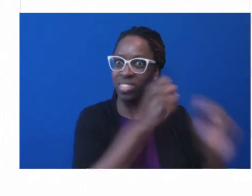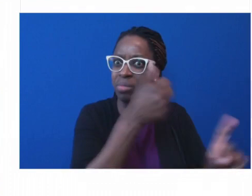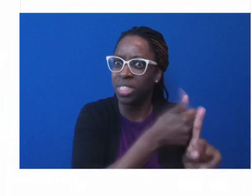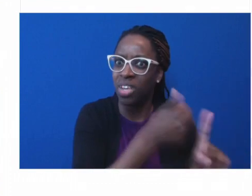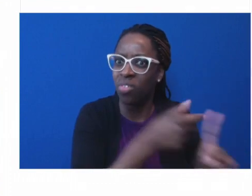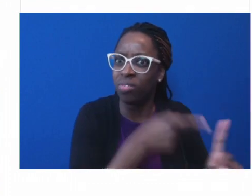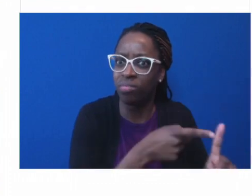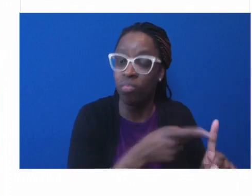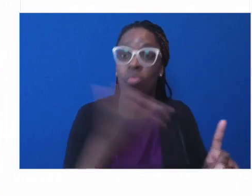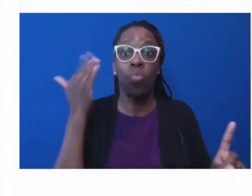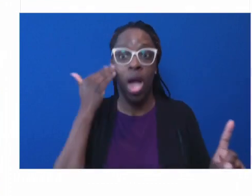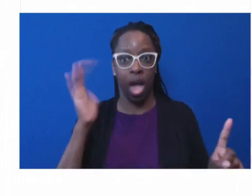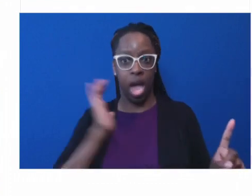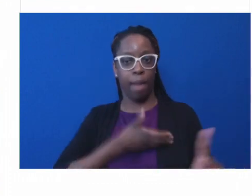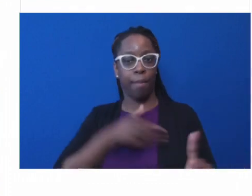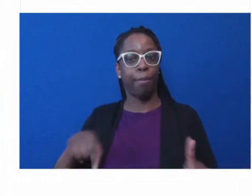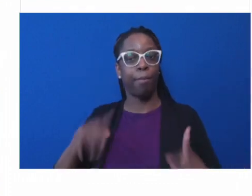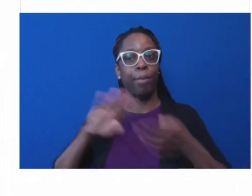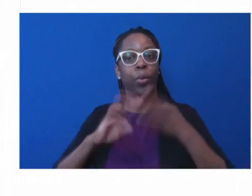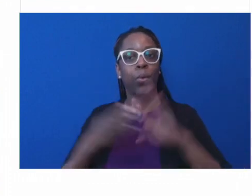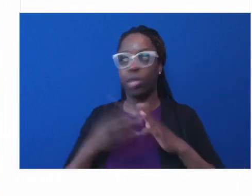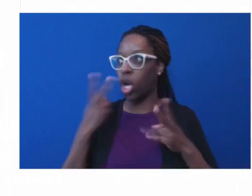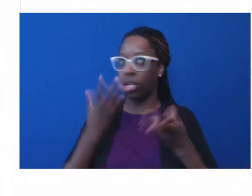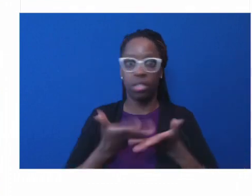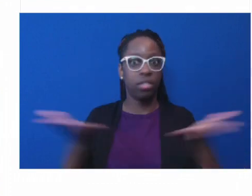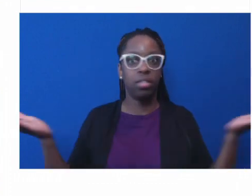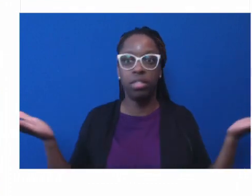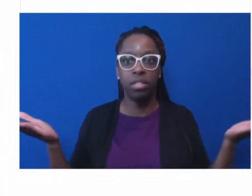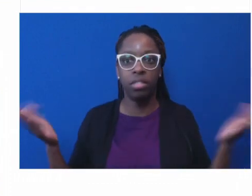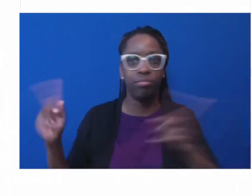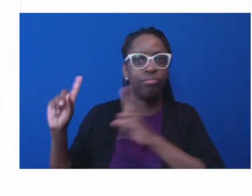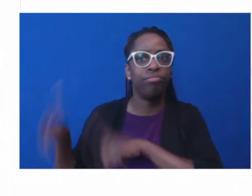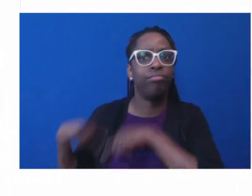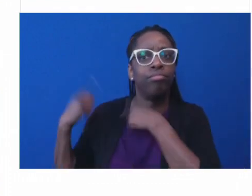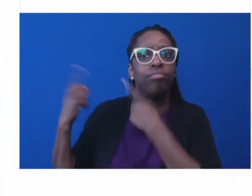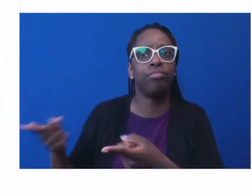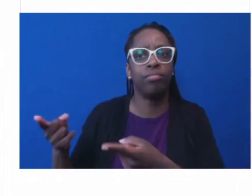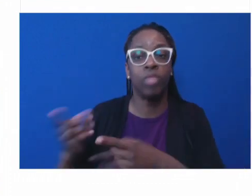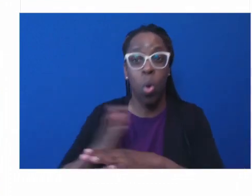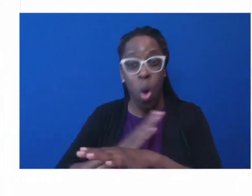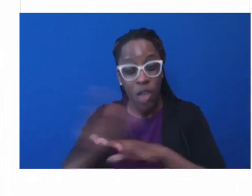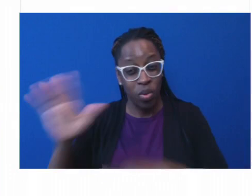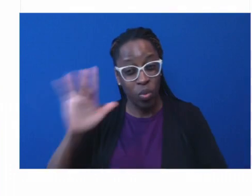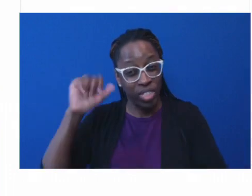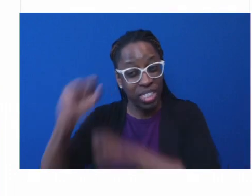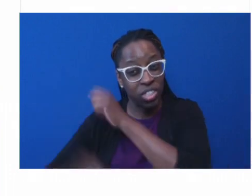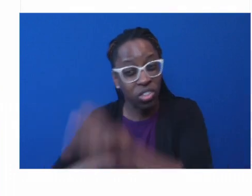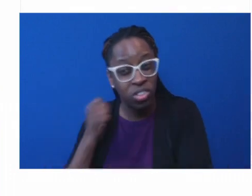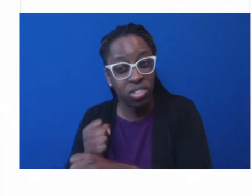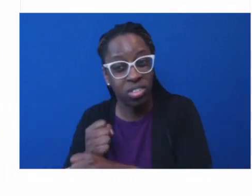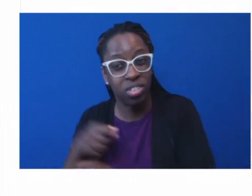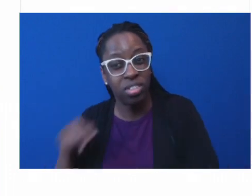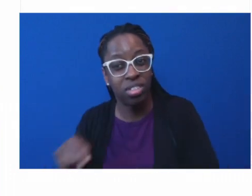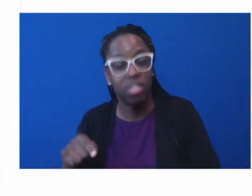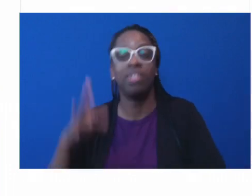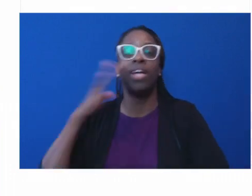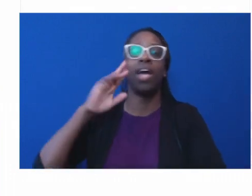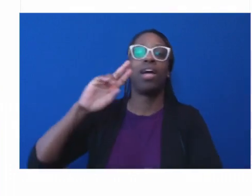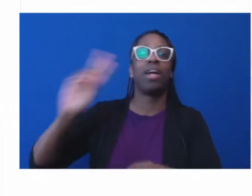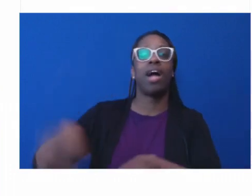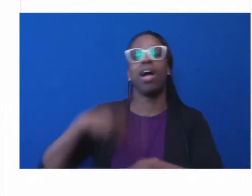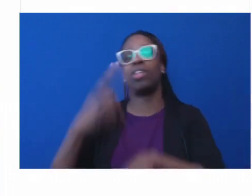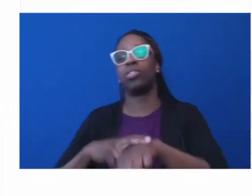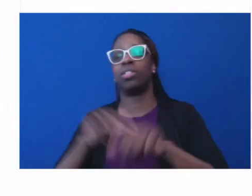in California have been around for 25 years. The National Association of Community Health Workers has been building their own